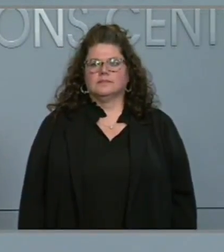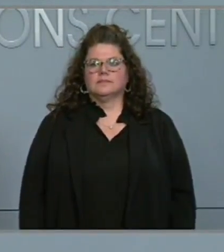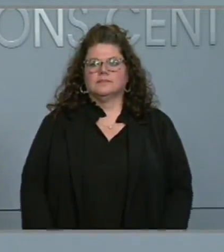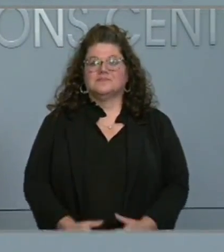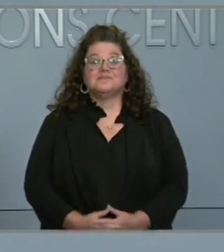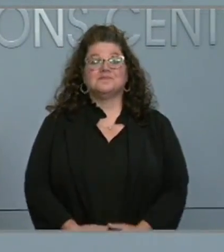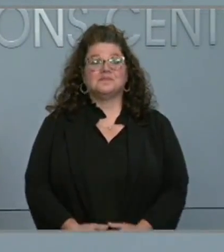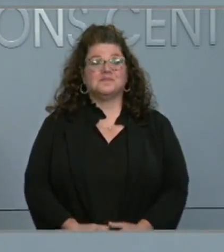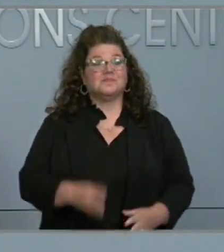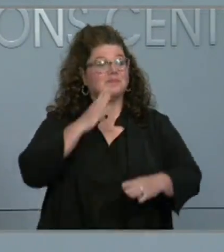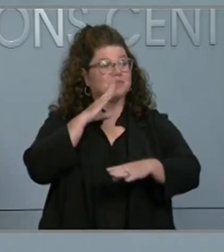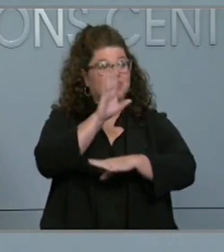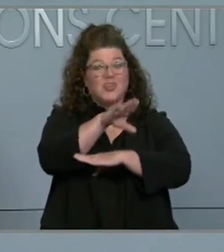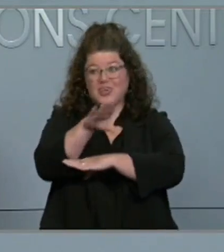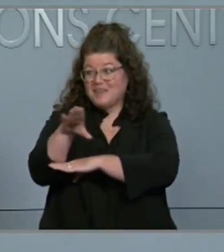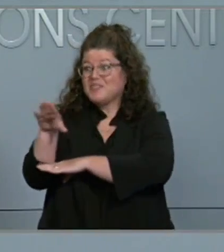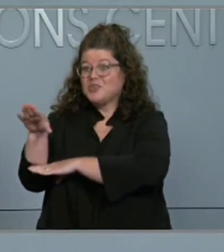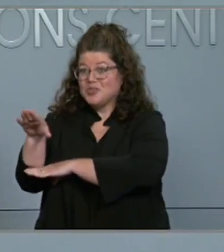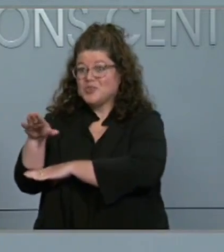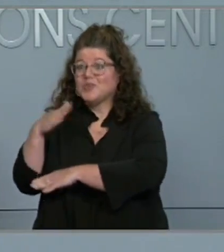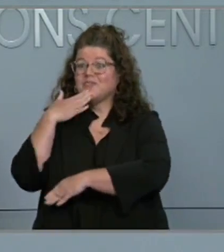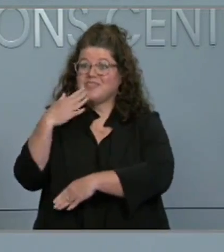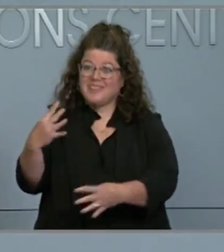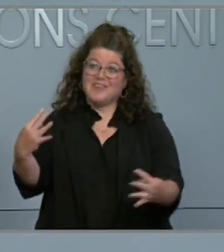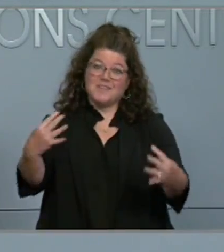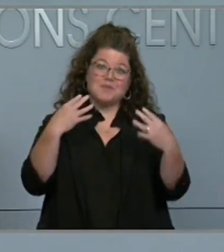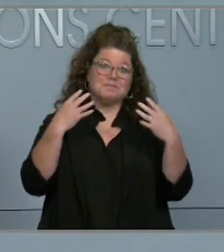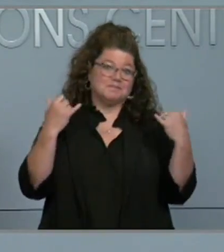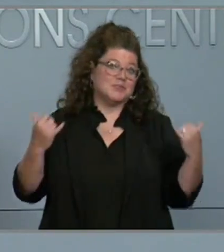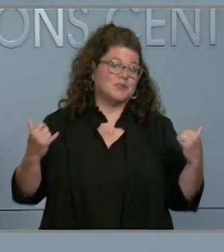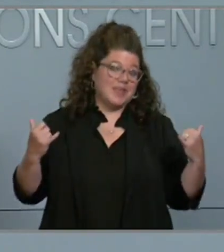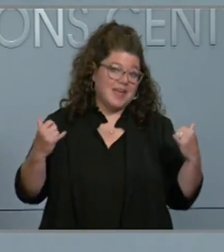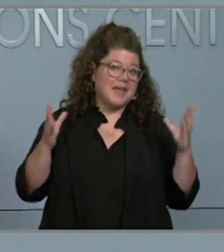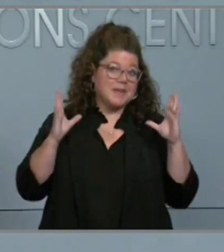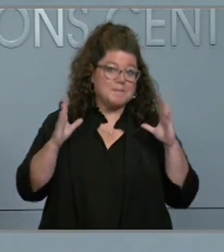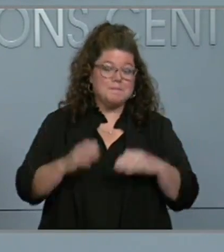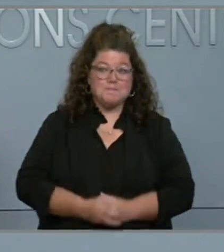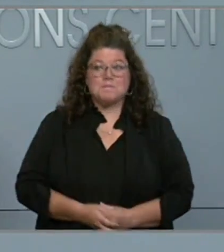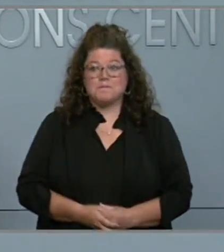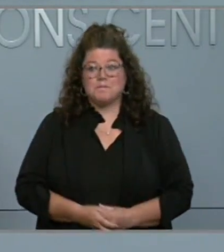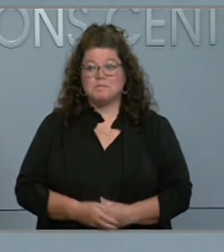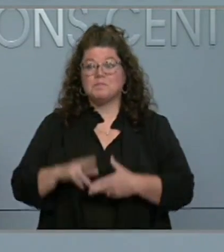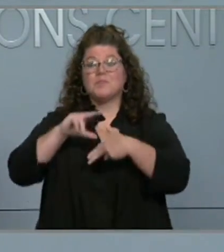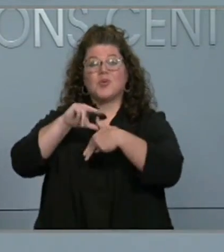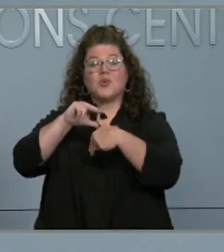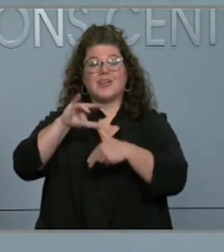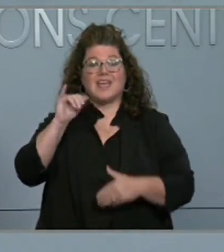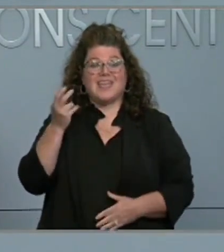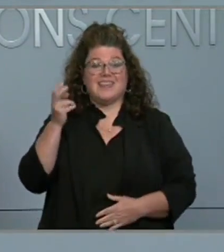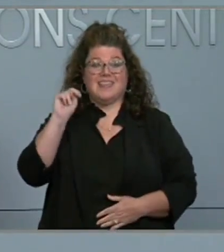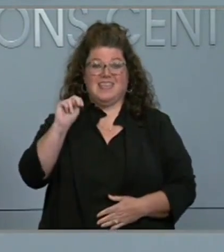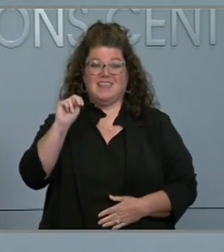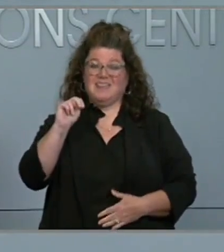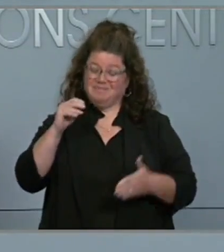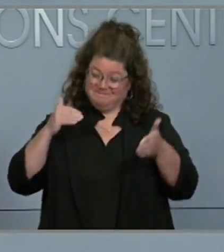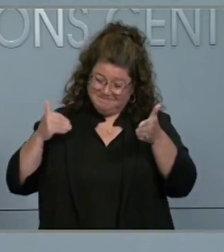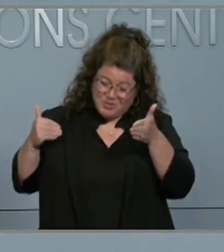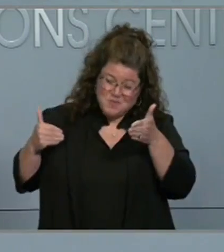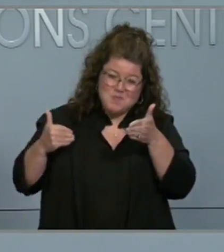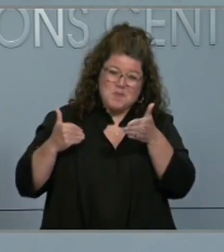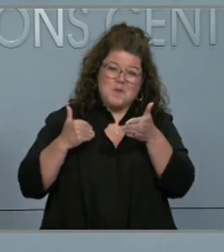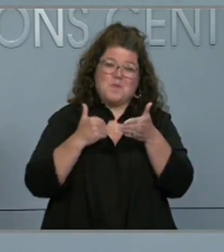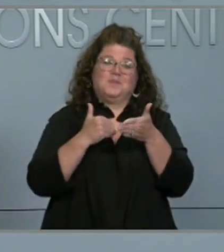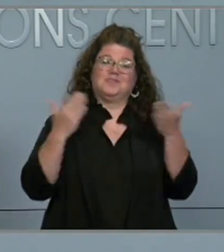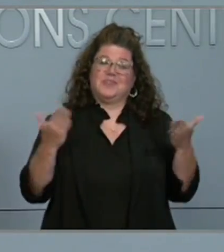Well good afternoon everybody and thank you for joining us today. Hurricane Ian is at our door. We